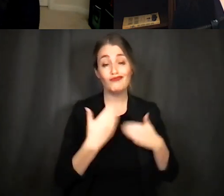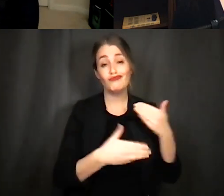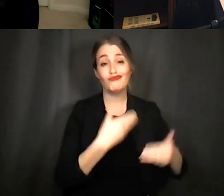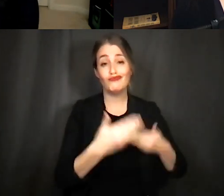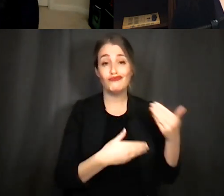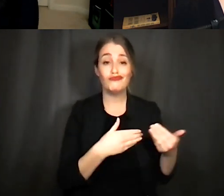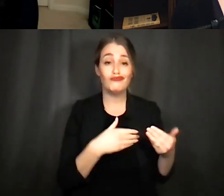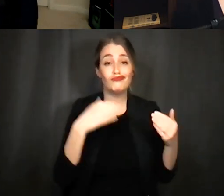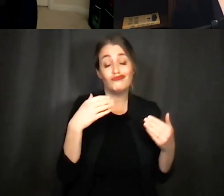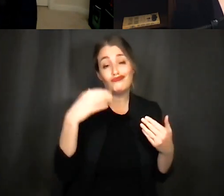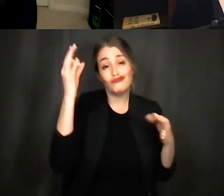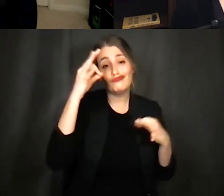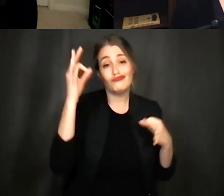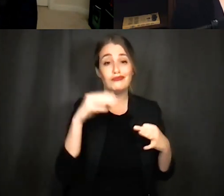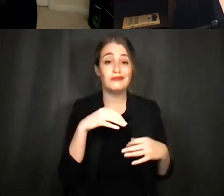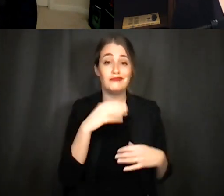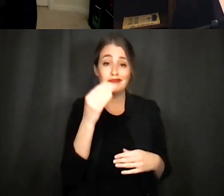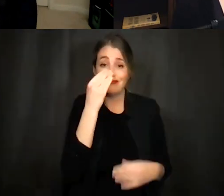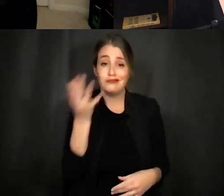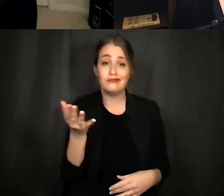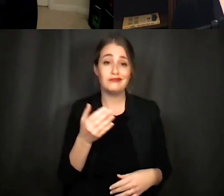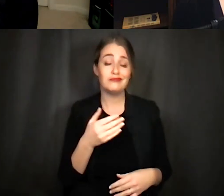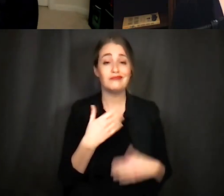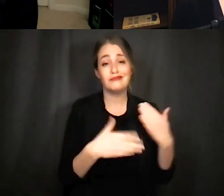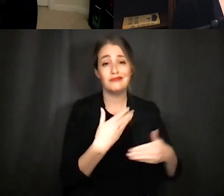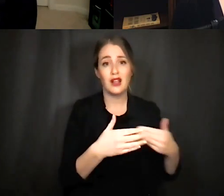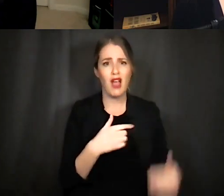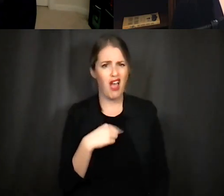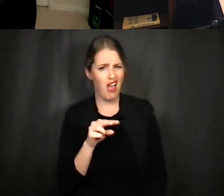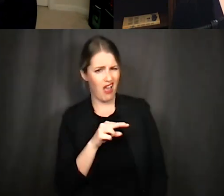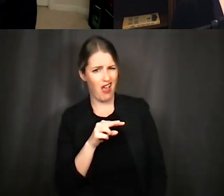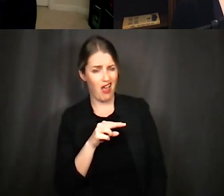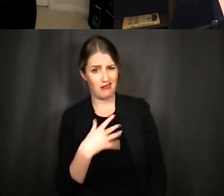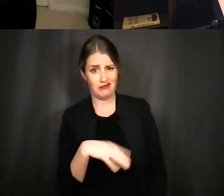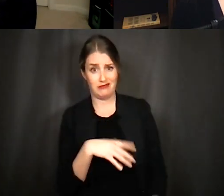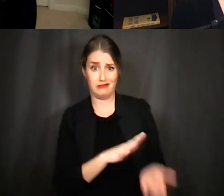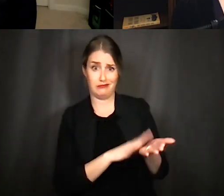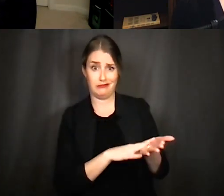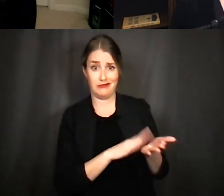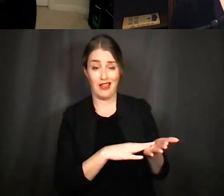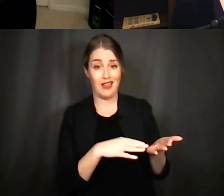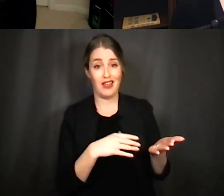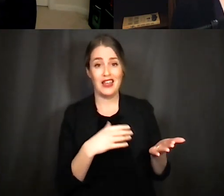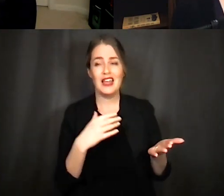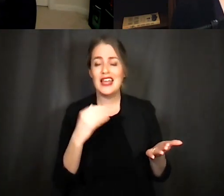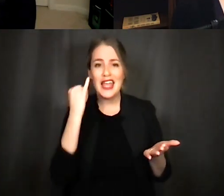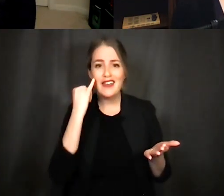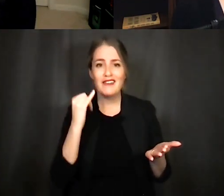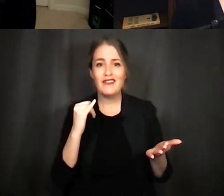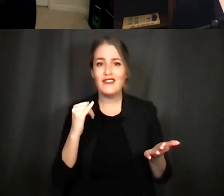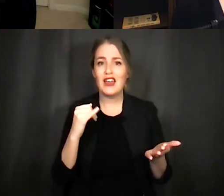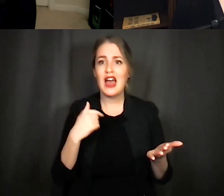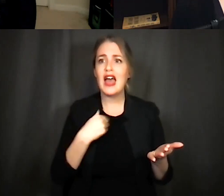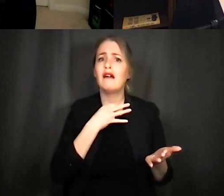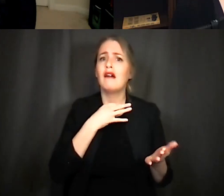ask it but i'm not one of those people and even if the answer is hmm i'm happier that i asked the